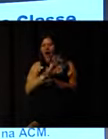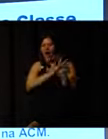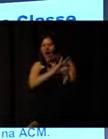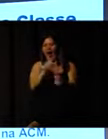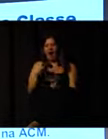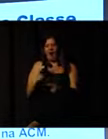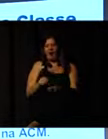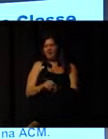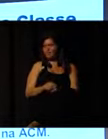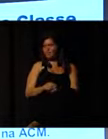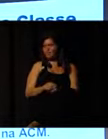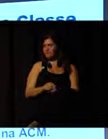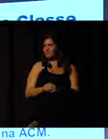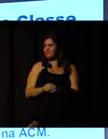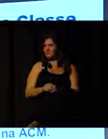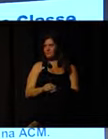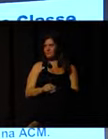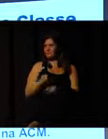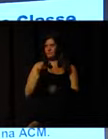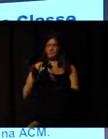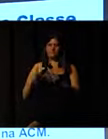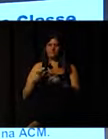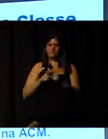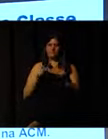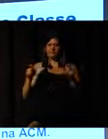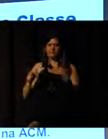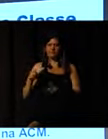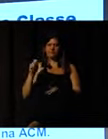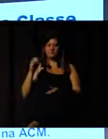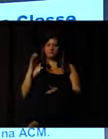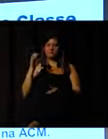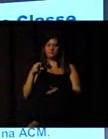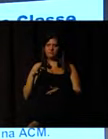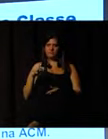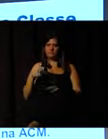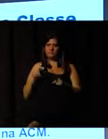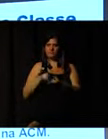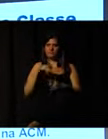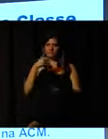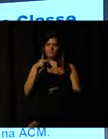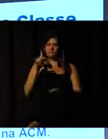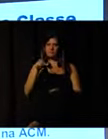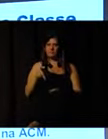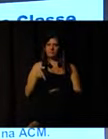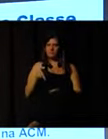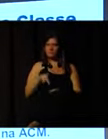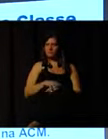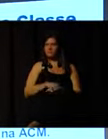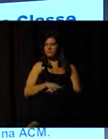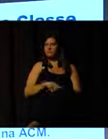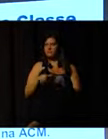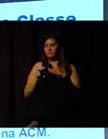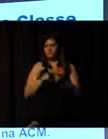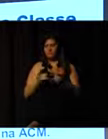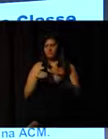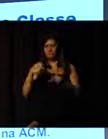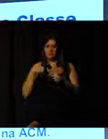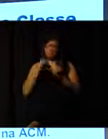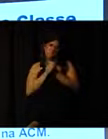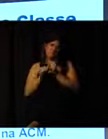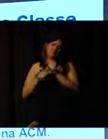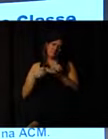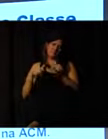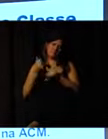which is the maximum representation of the class with the directory of YMCA and their departments.